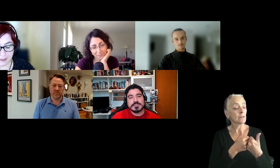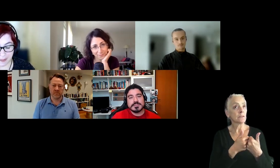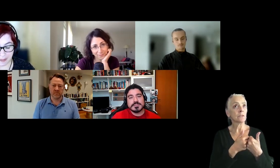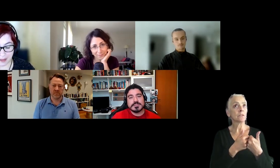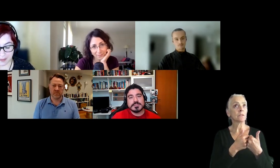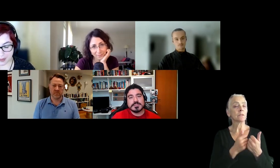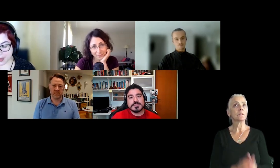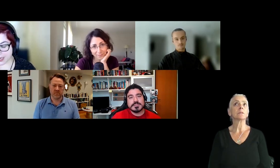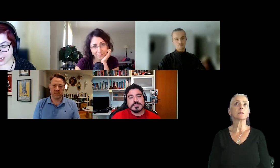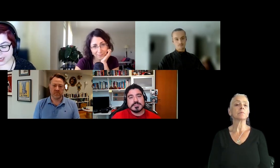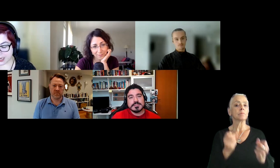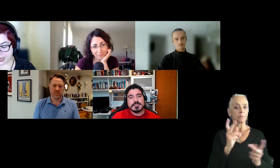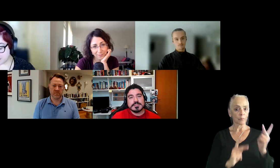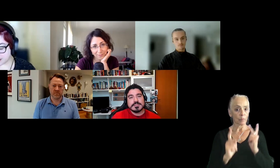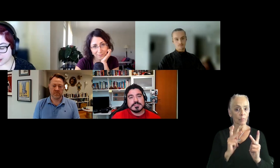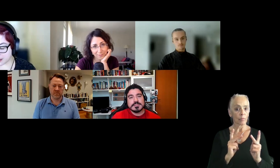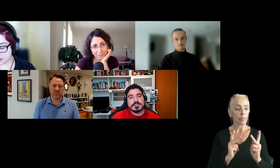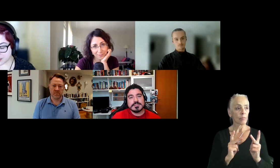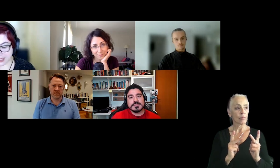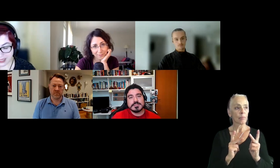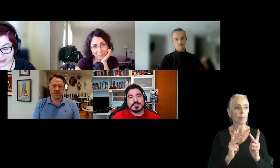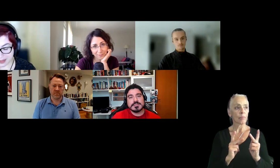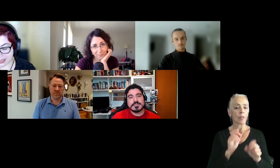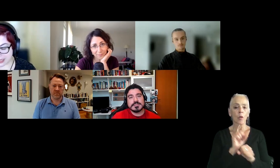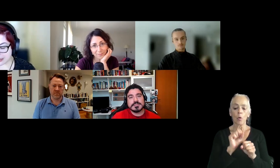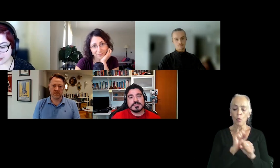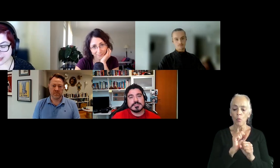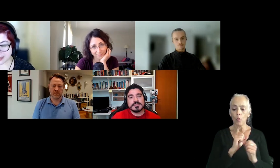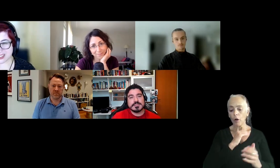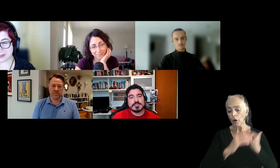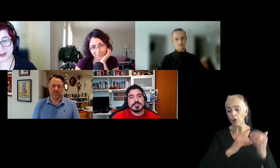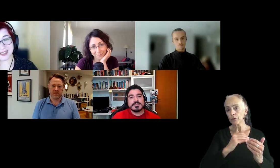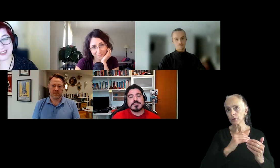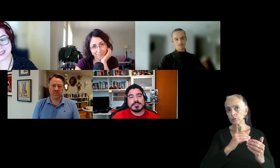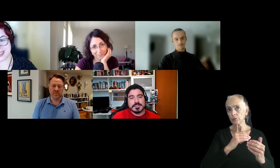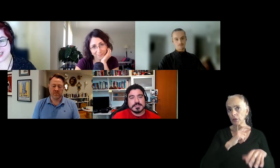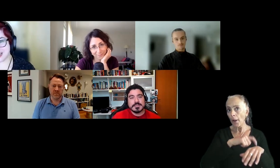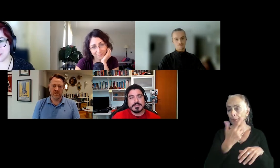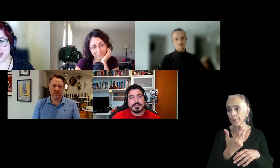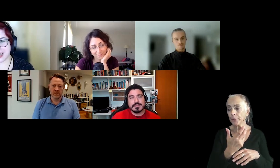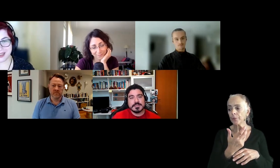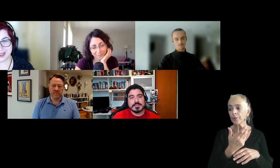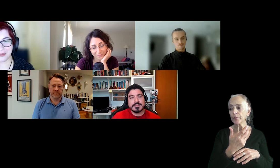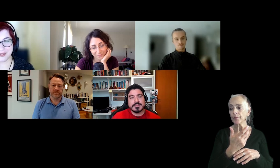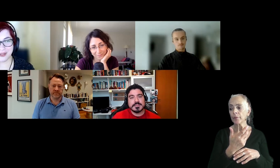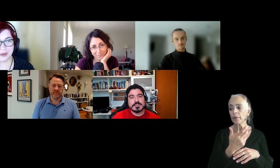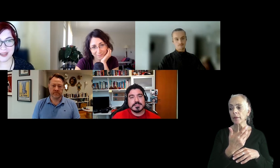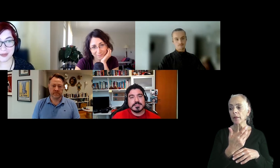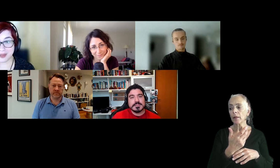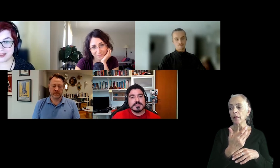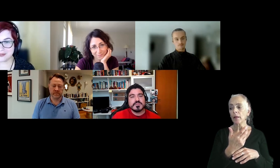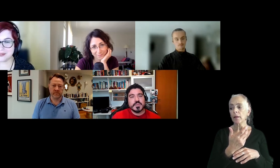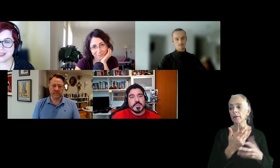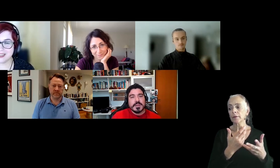uh, people working, um, over time and that's just a practice. And we kind of like, ah, we do